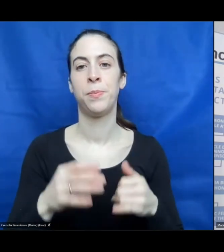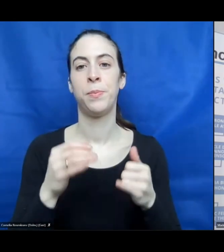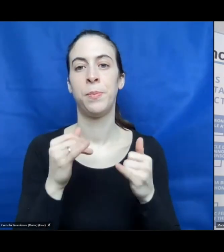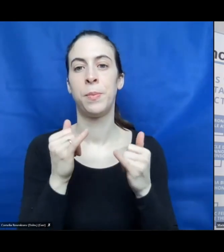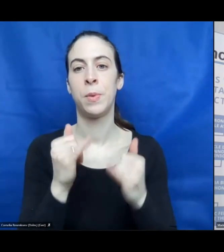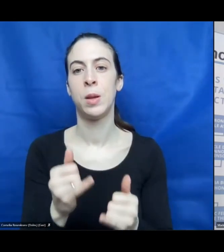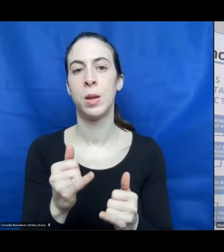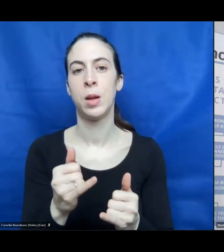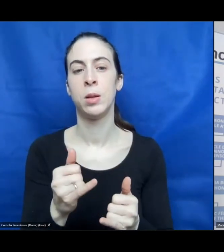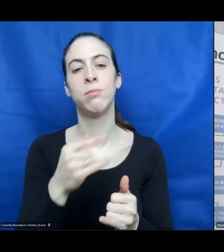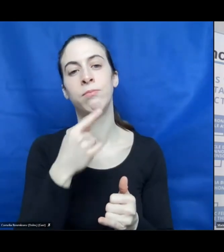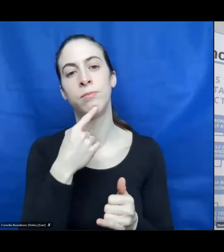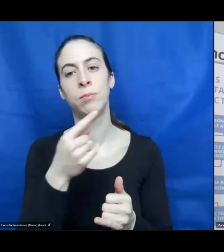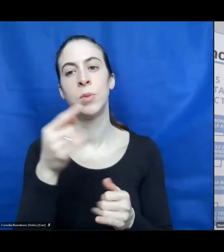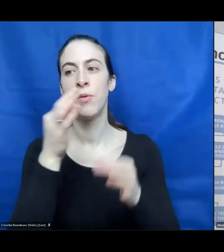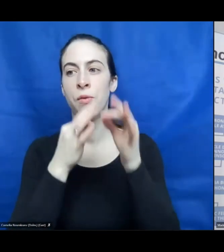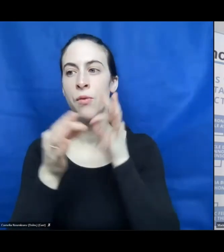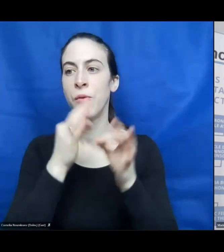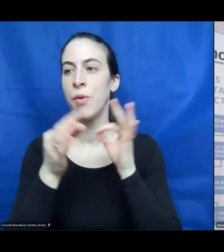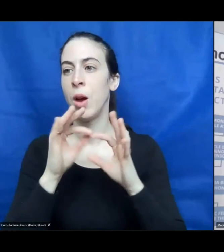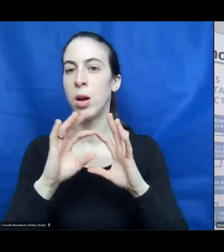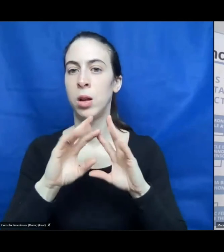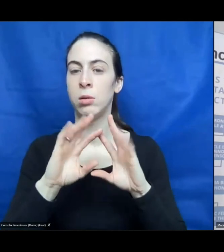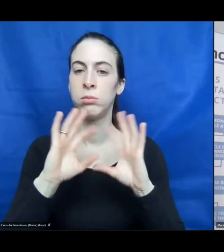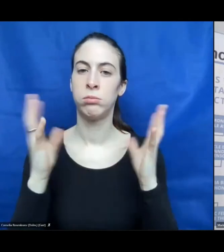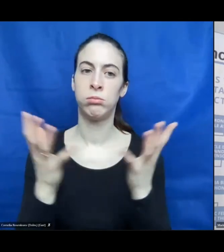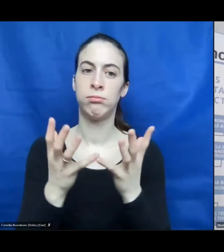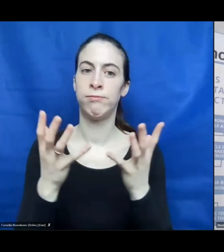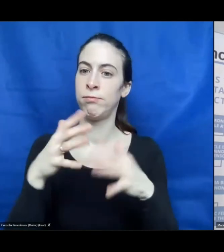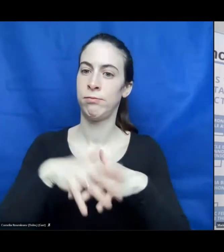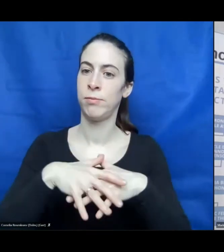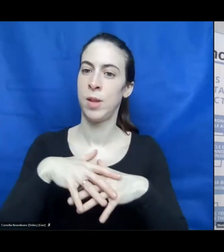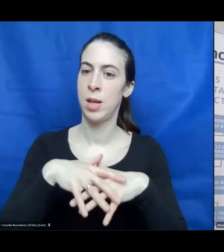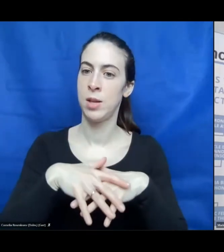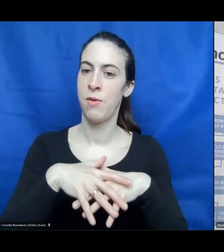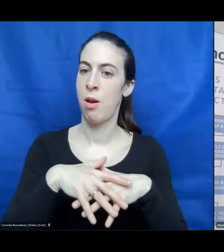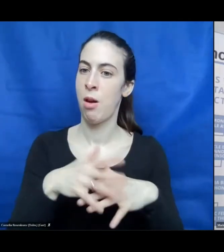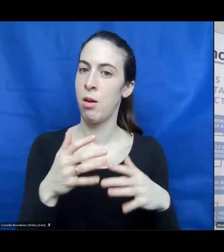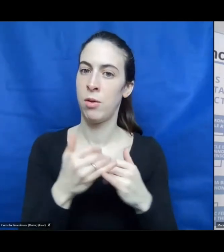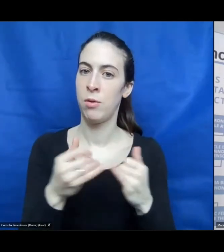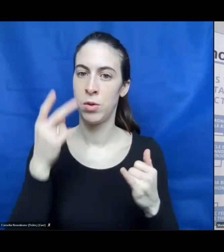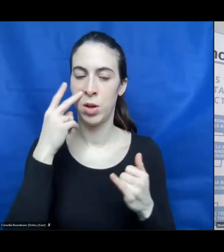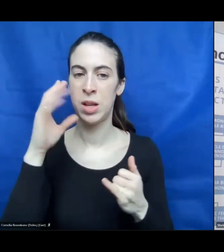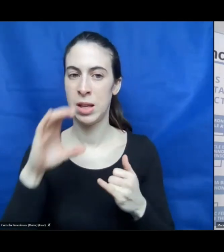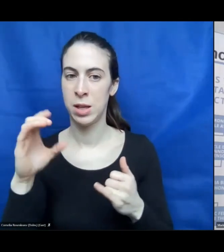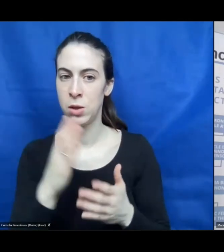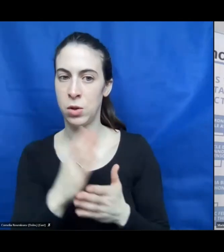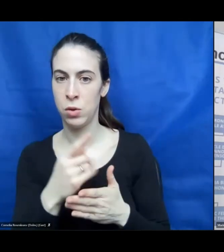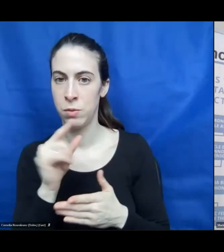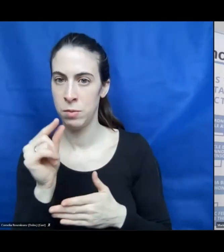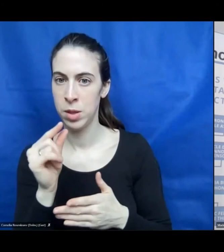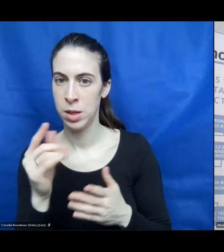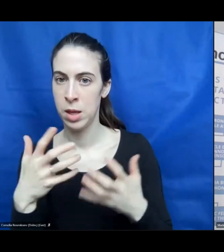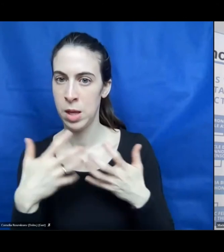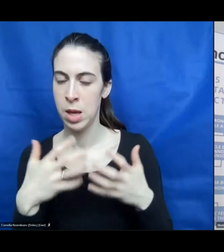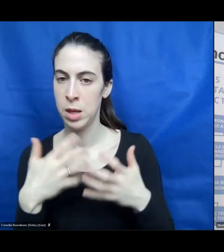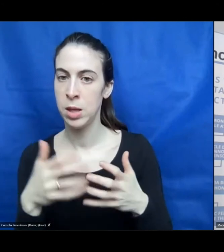questions around the network, we think. So, Christian already talked a little about this,